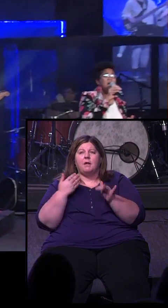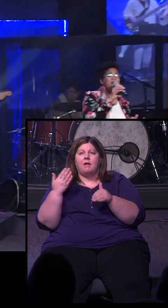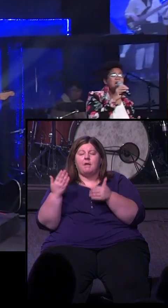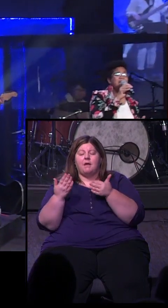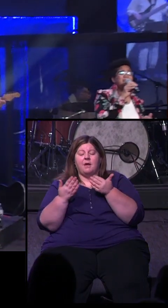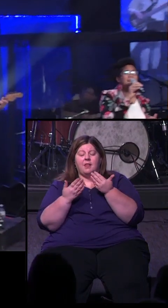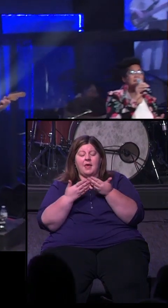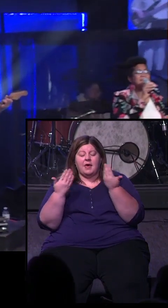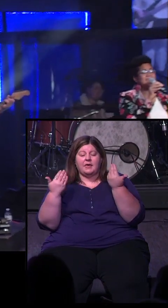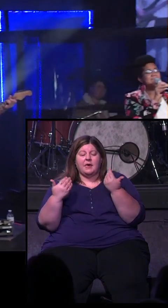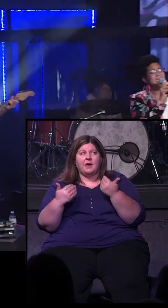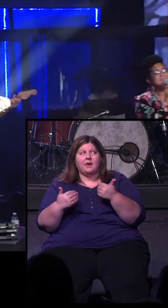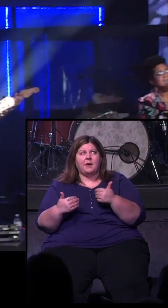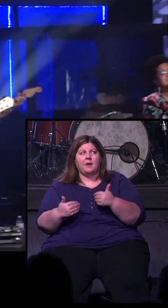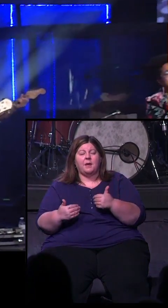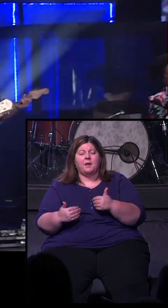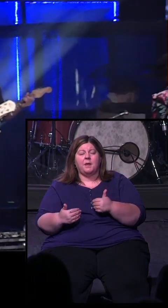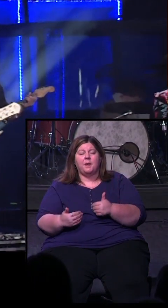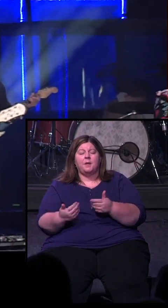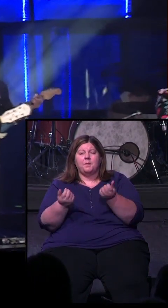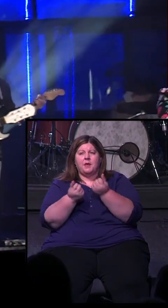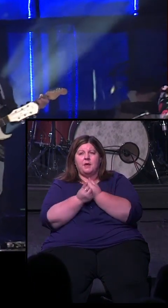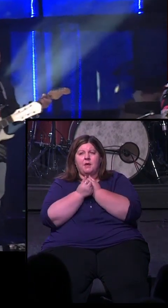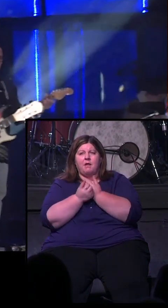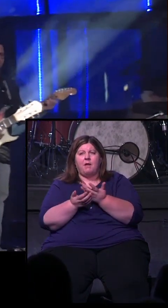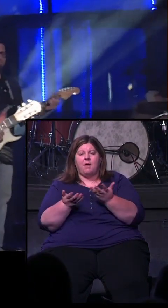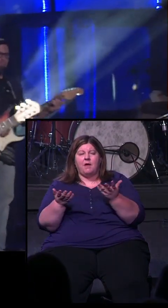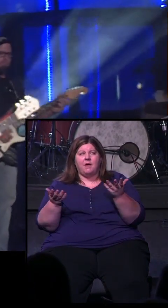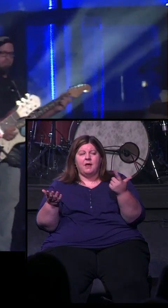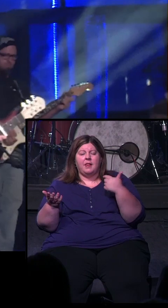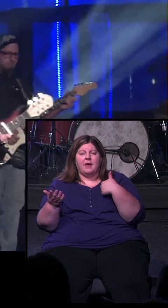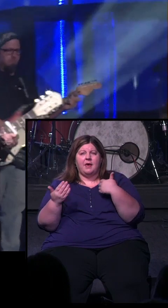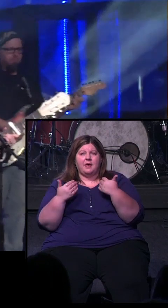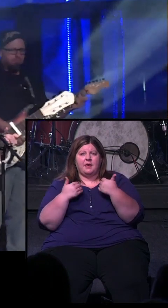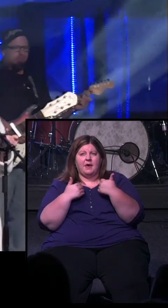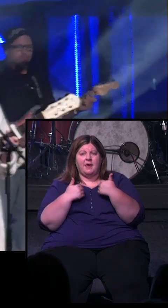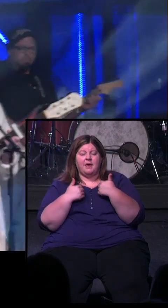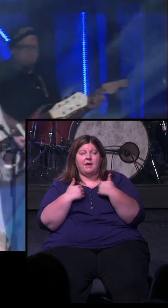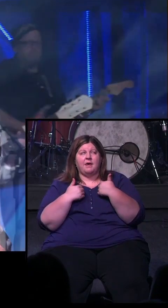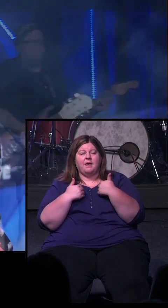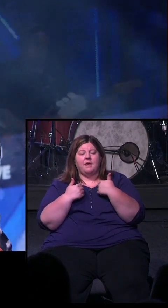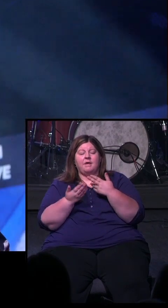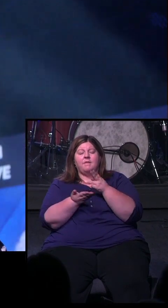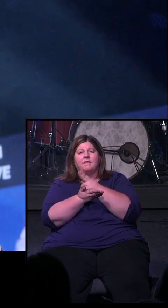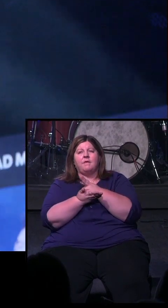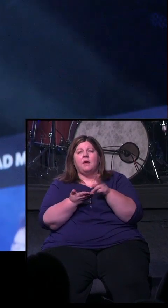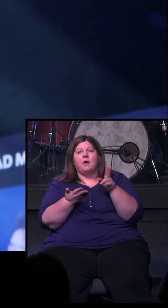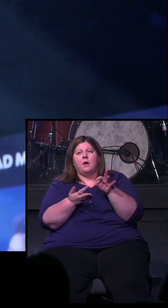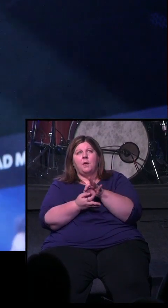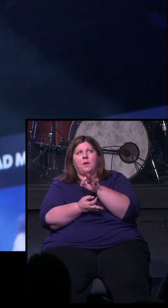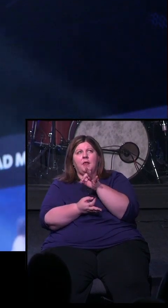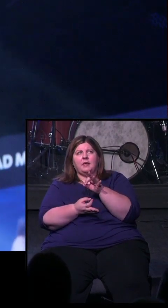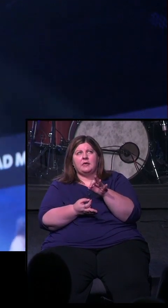All I am, all I am, and all I have every day.